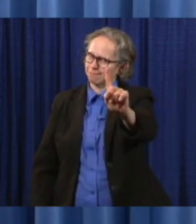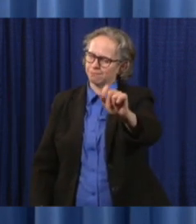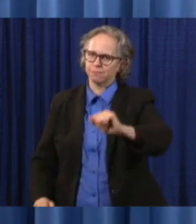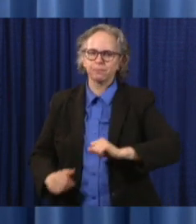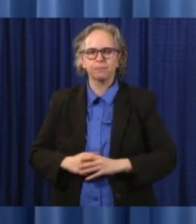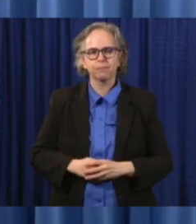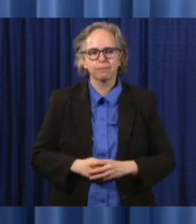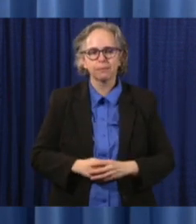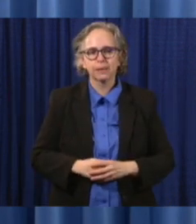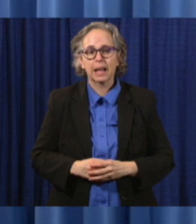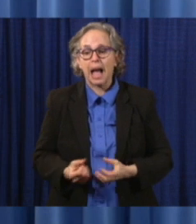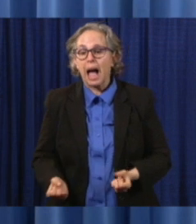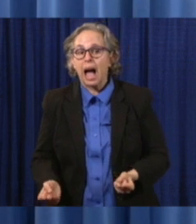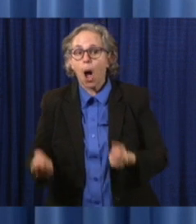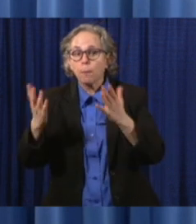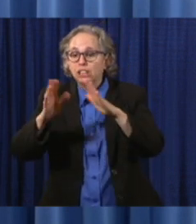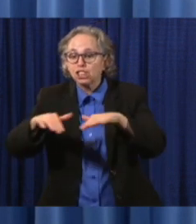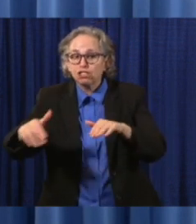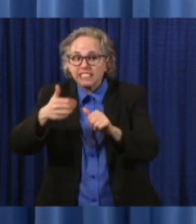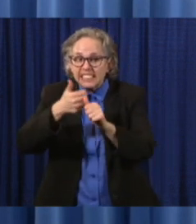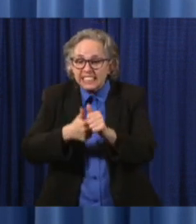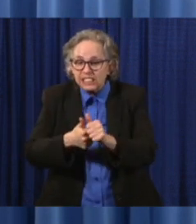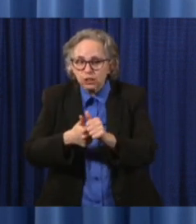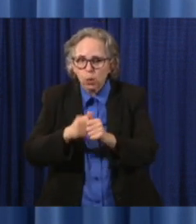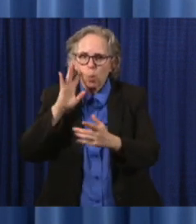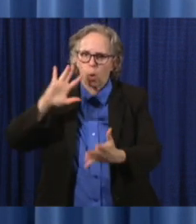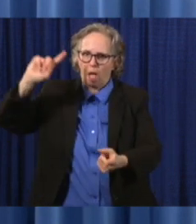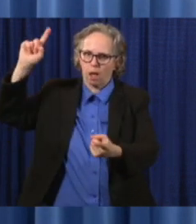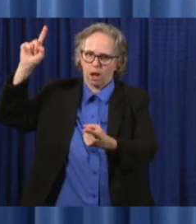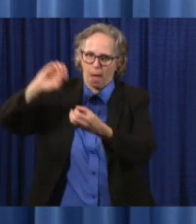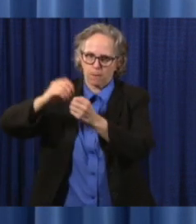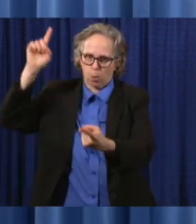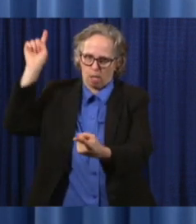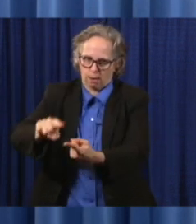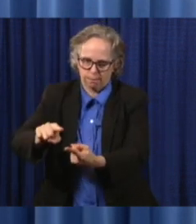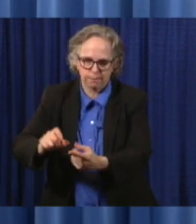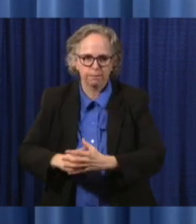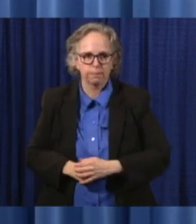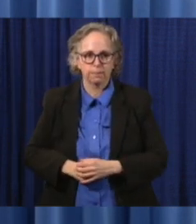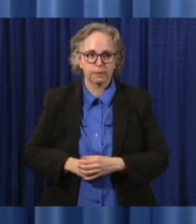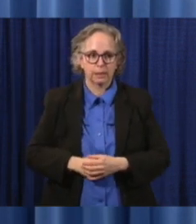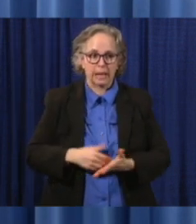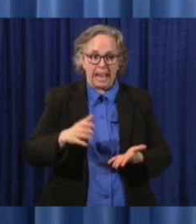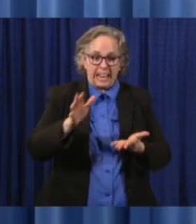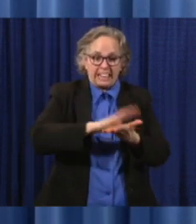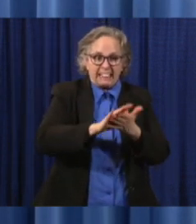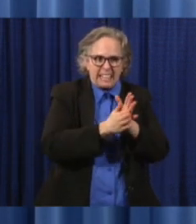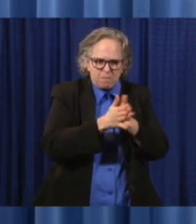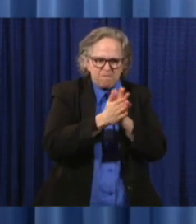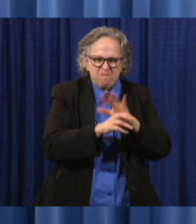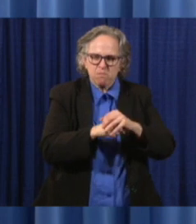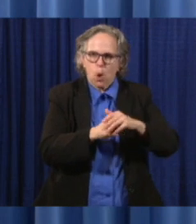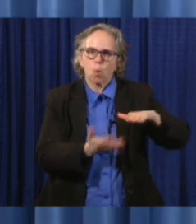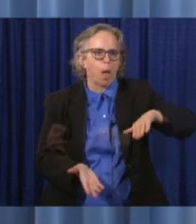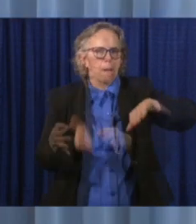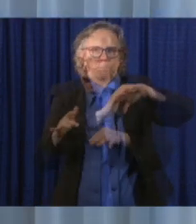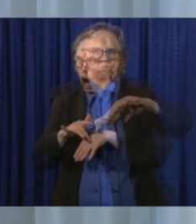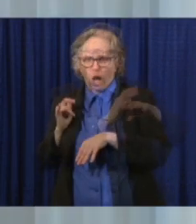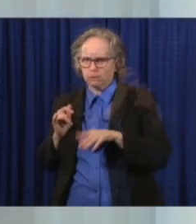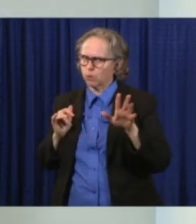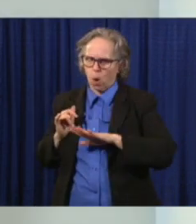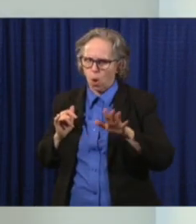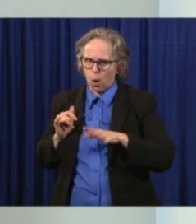in each classroom, intensified cleaning and hand washing practices, and many other changes.